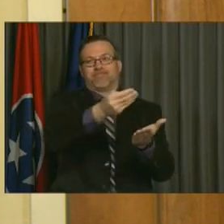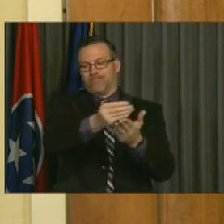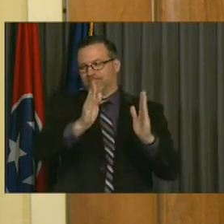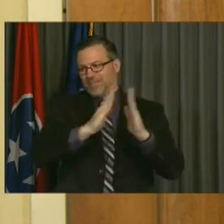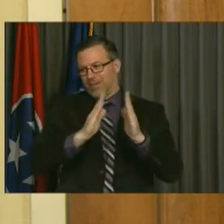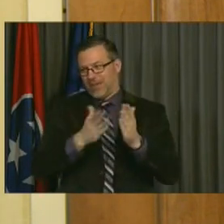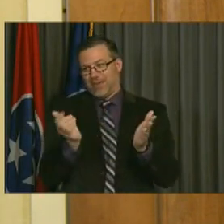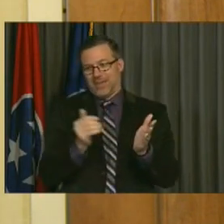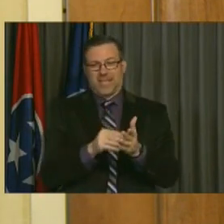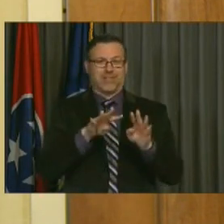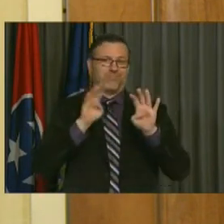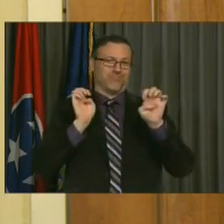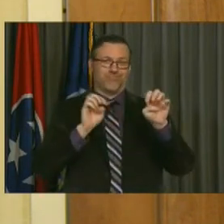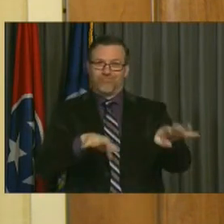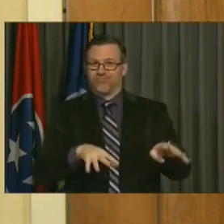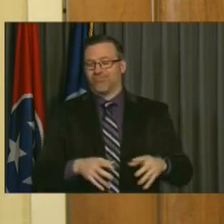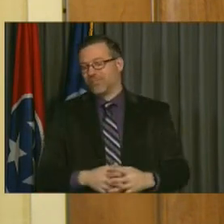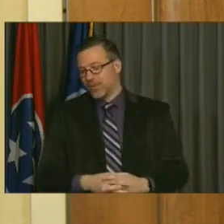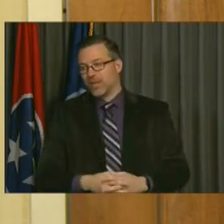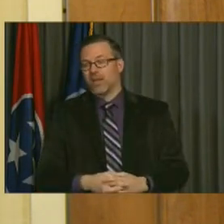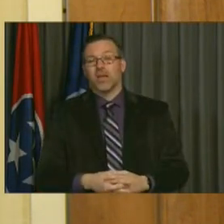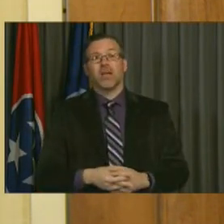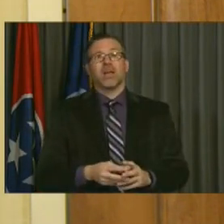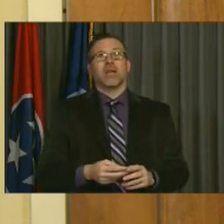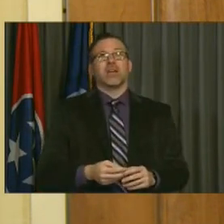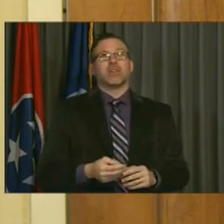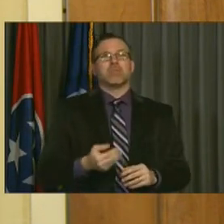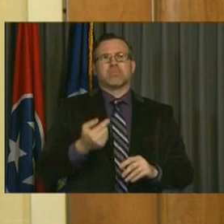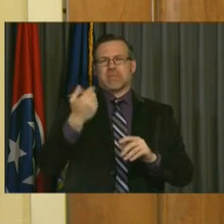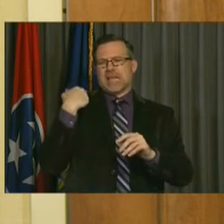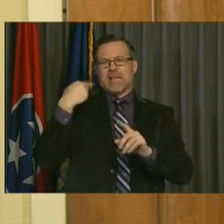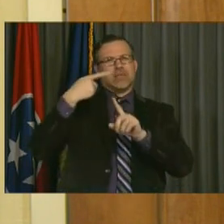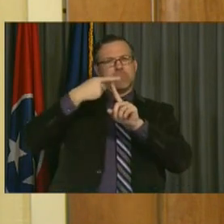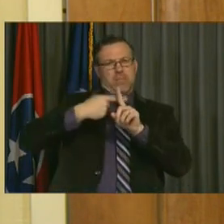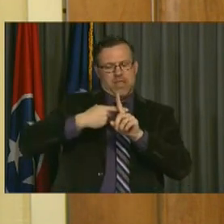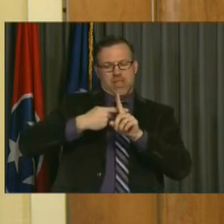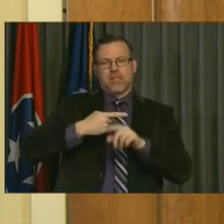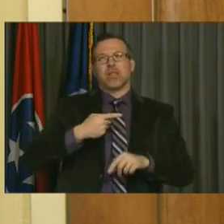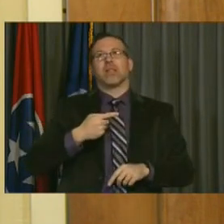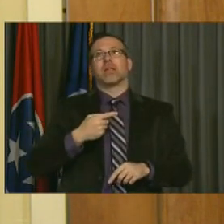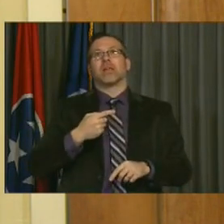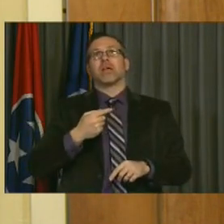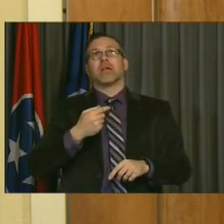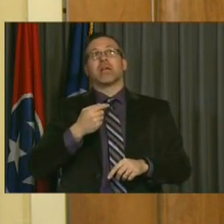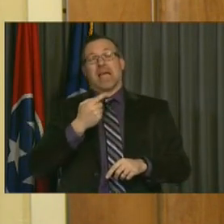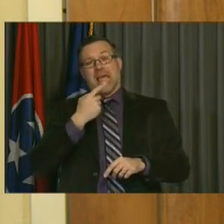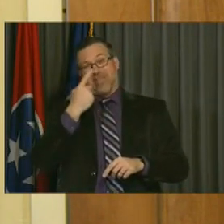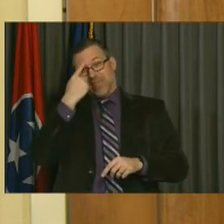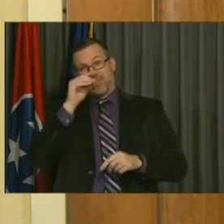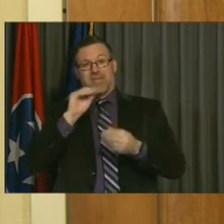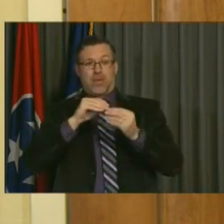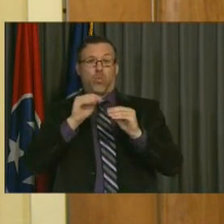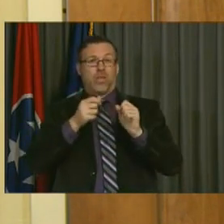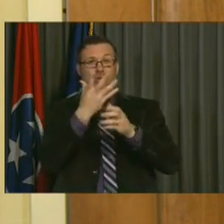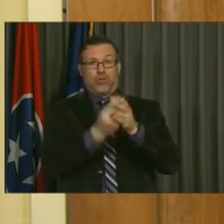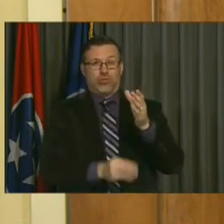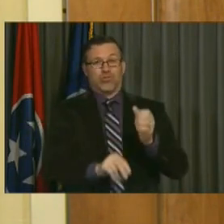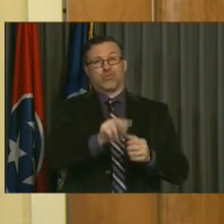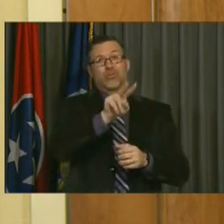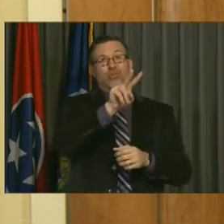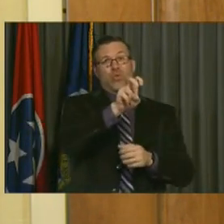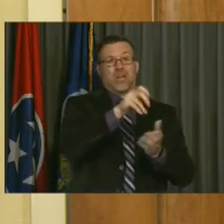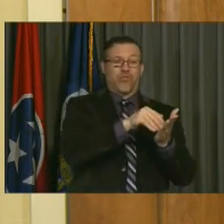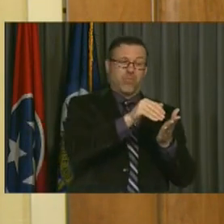forecasting. I think probably a month ago now, many of you probably heard me say that that number could range between 200 and 300